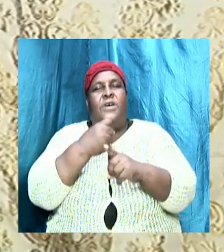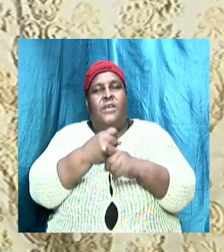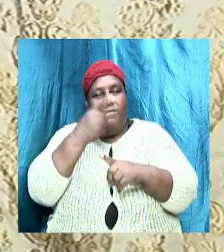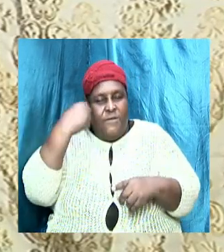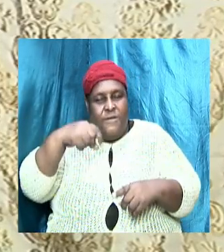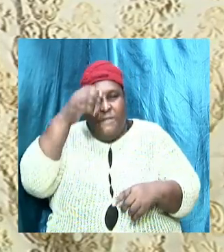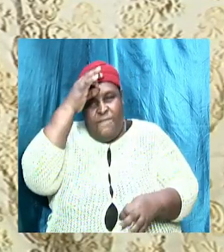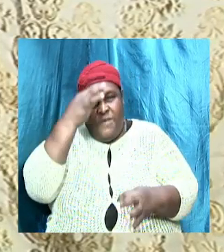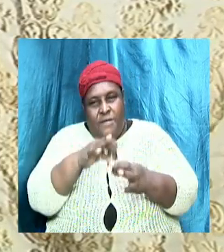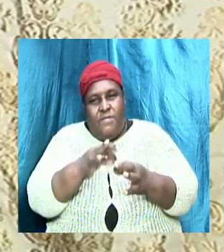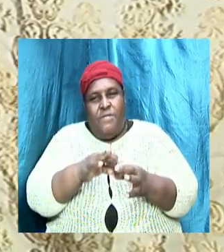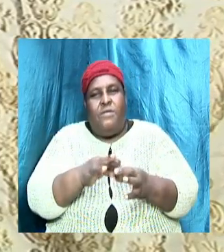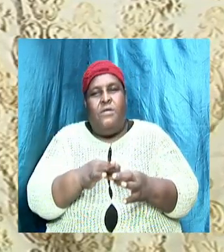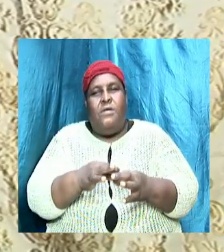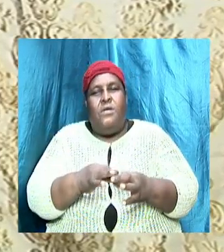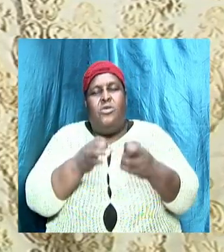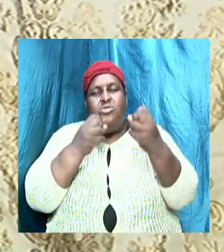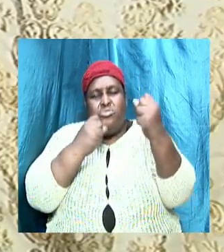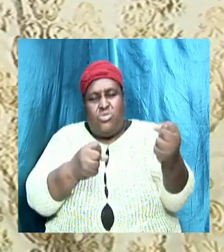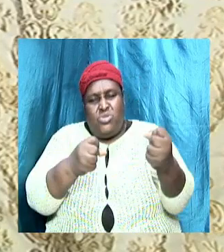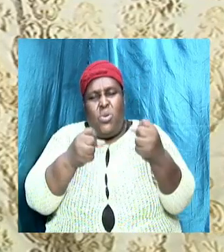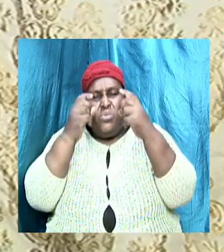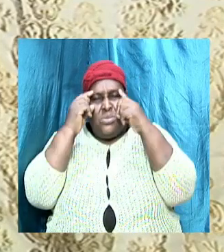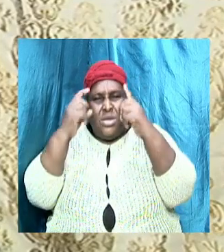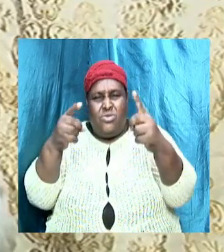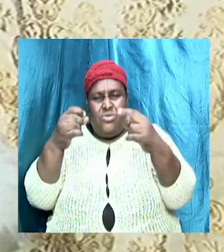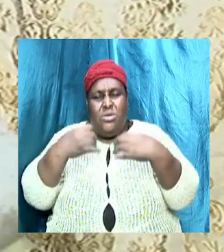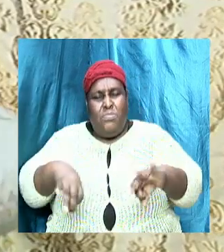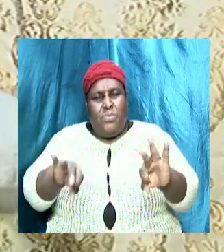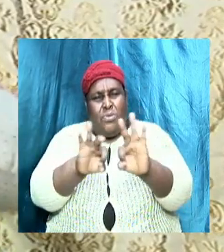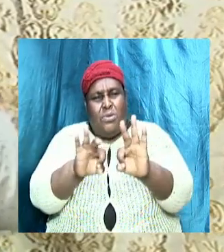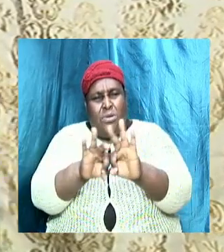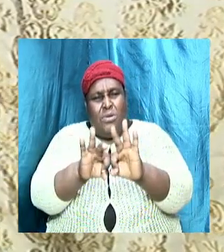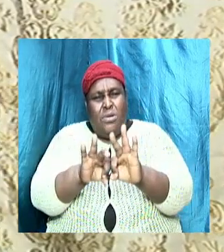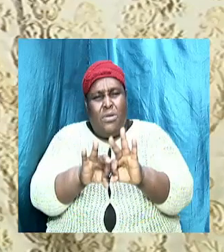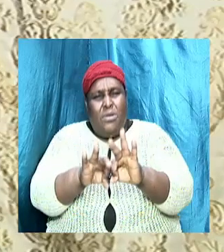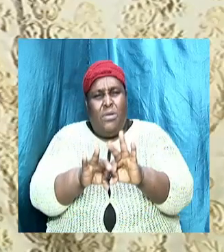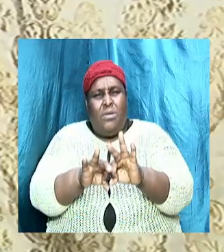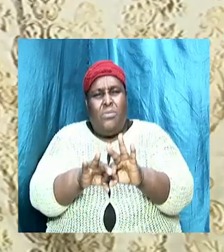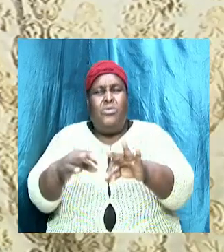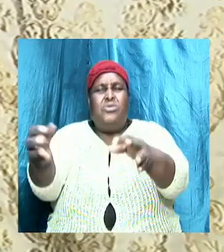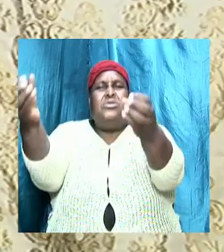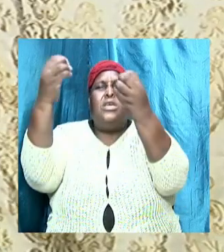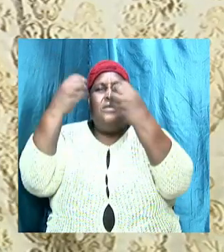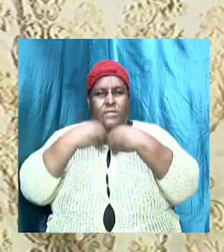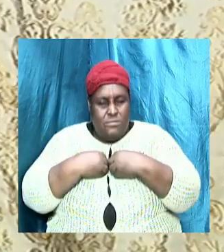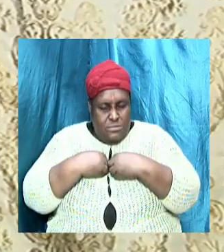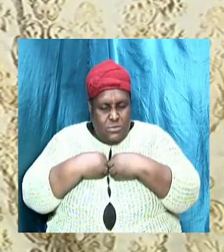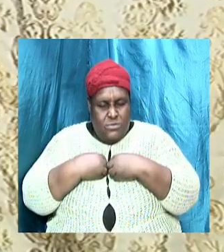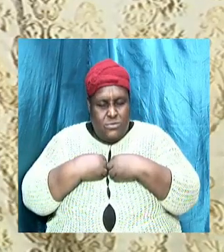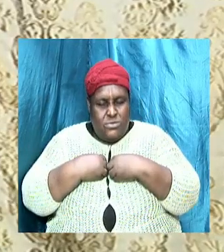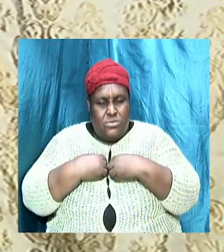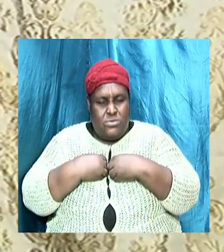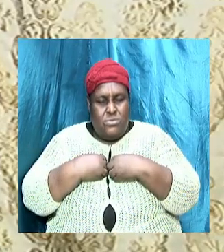faith so doctrine is important because it was entrusted to us